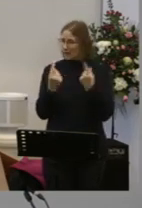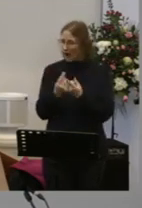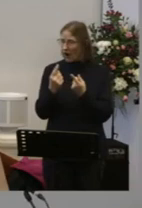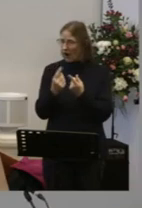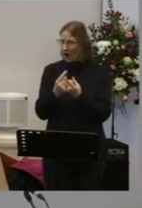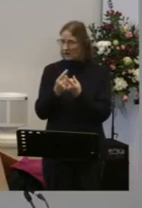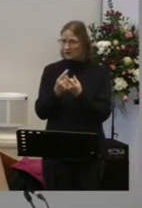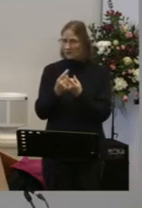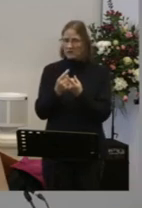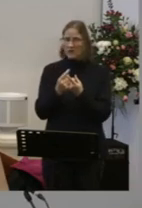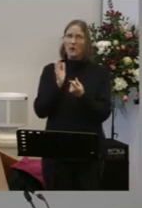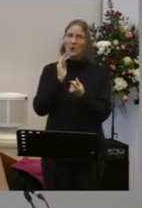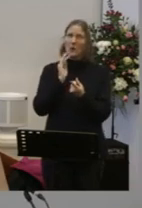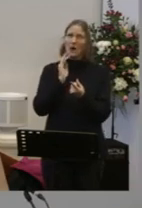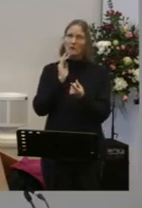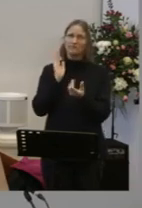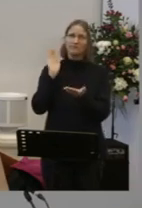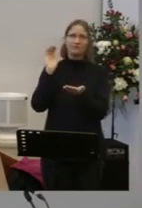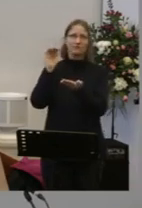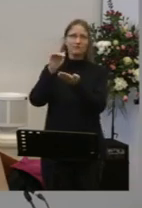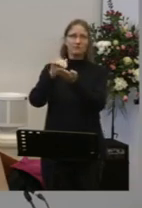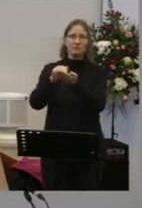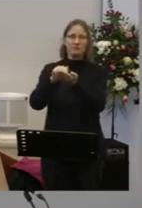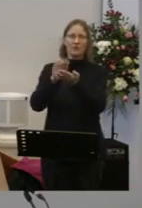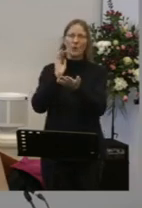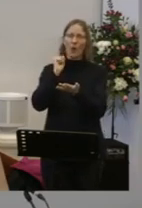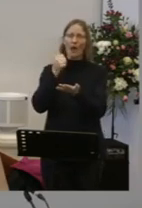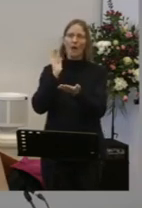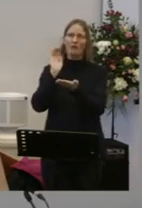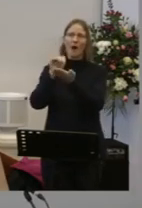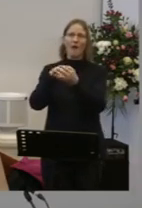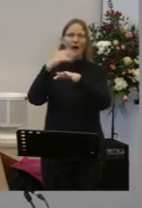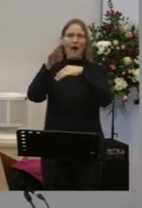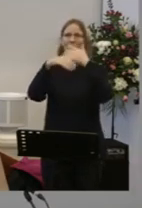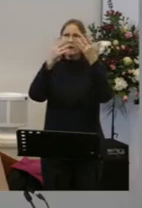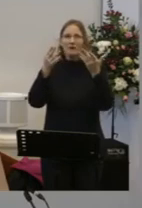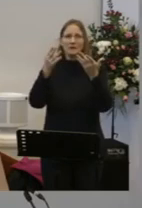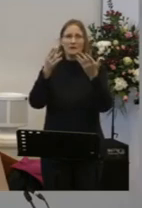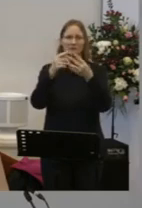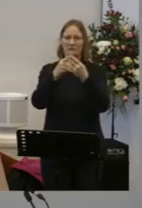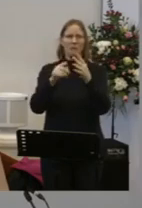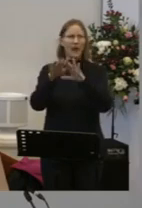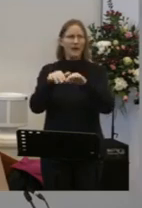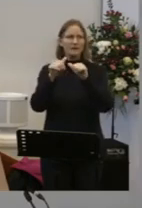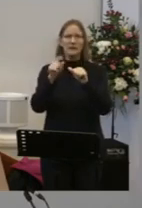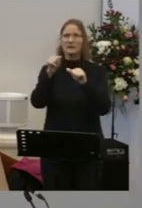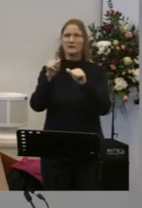God's children Heaven Eternity Security Peace Wonder